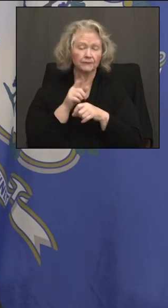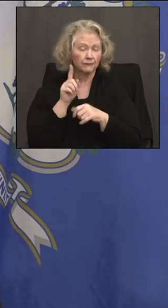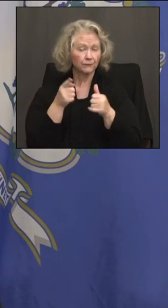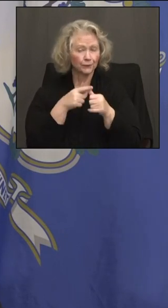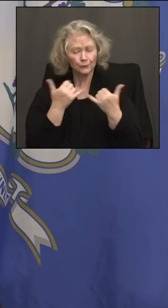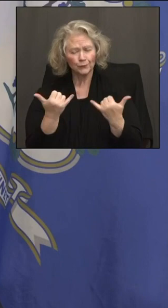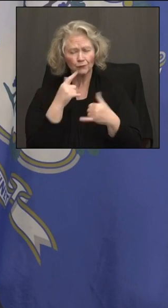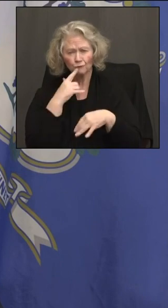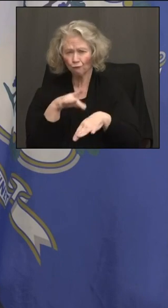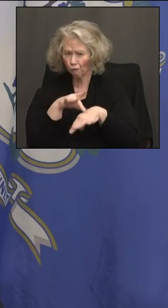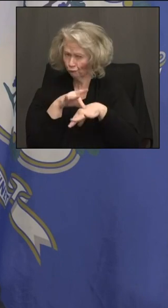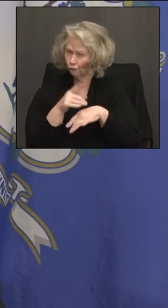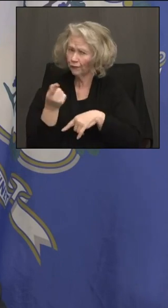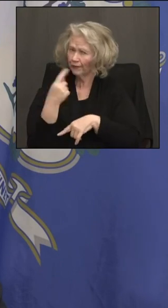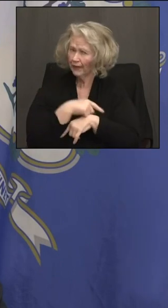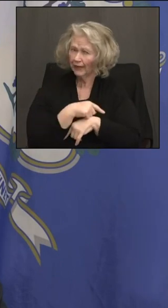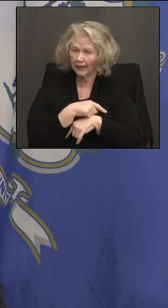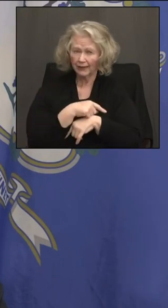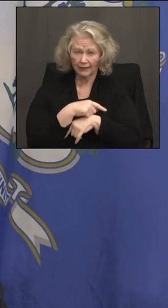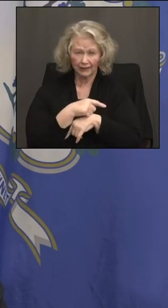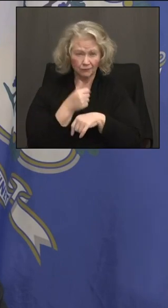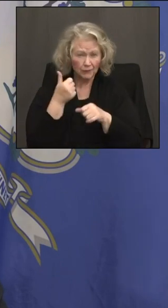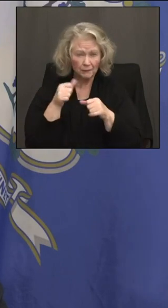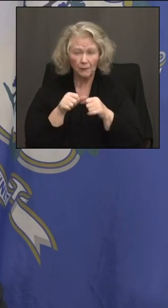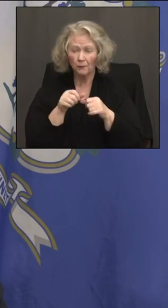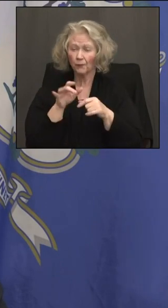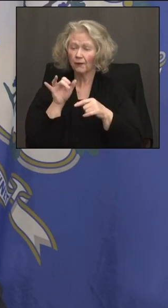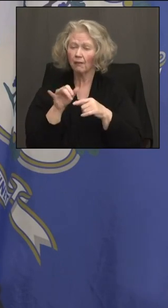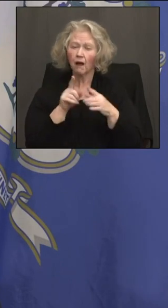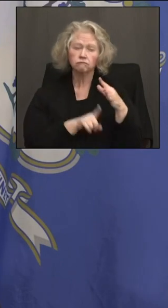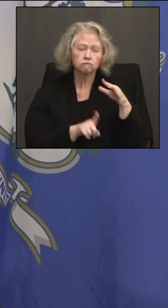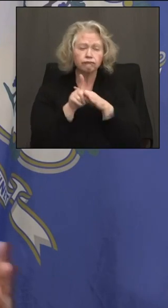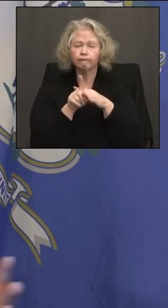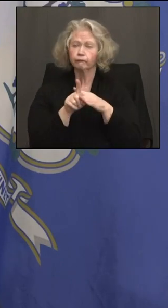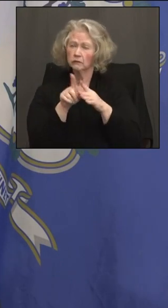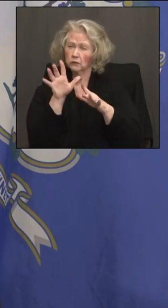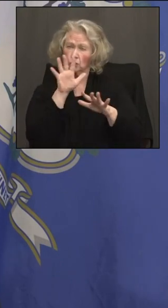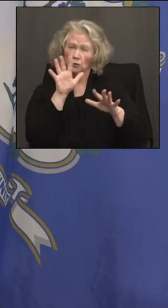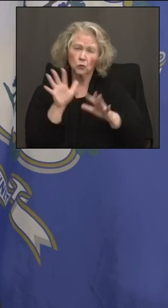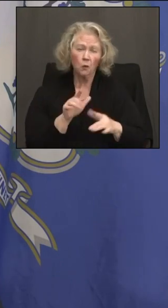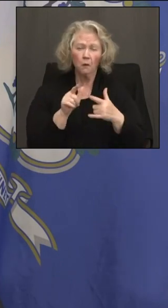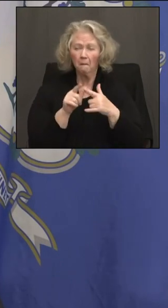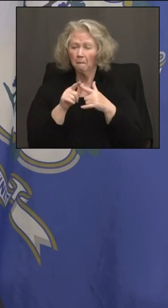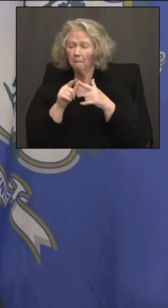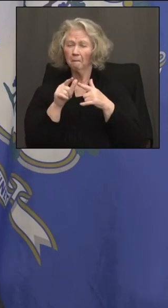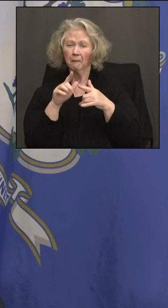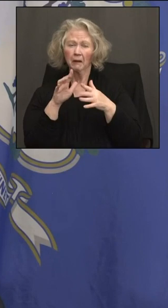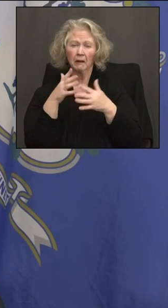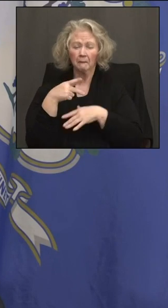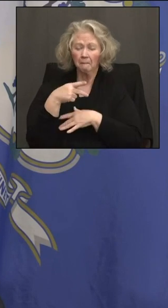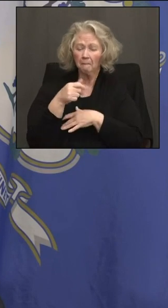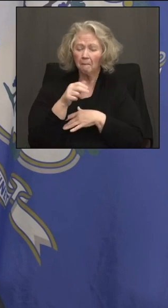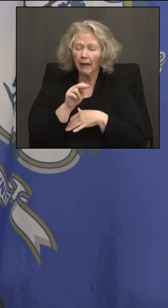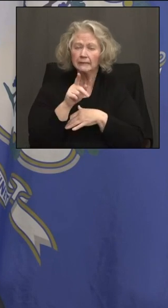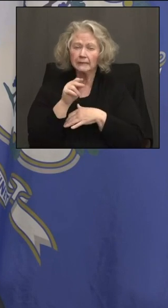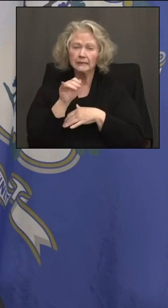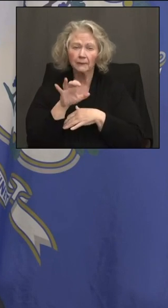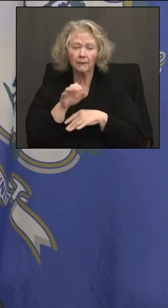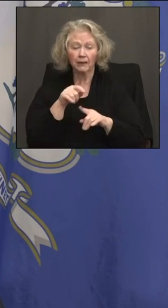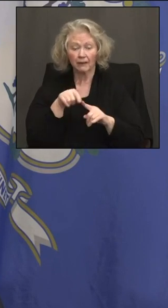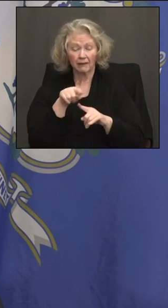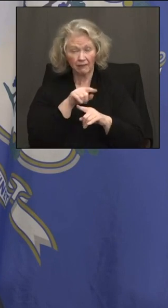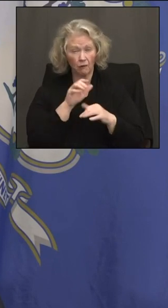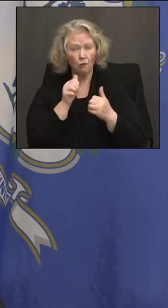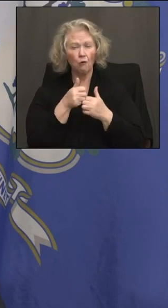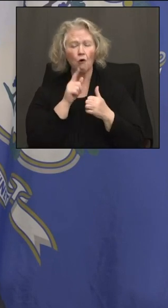let's not forget that these 100-year storms, these 100-year pandemics, may be impacted by what's going on